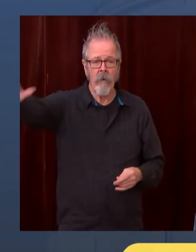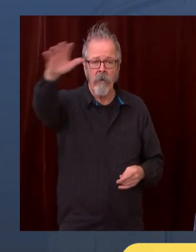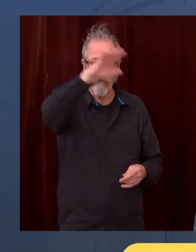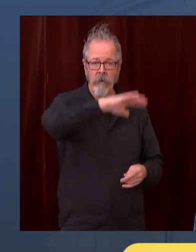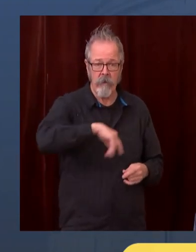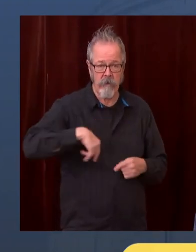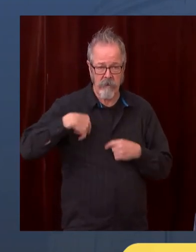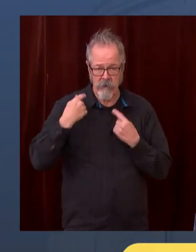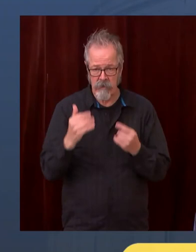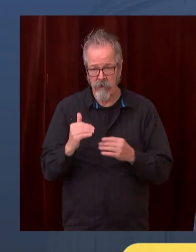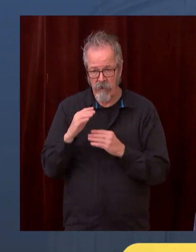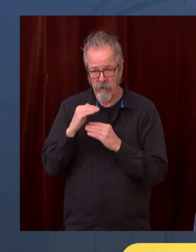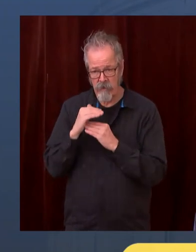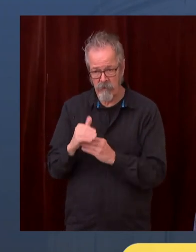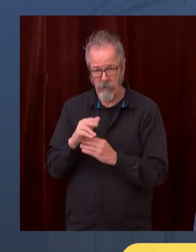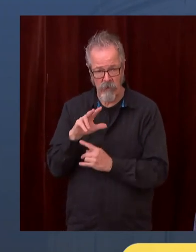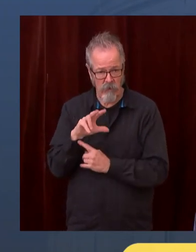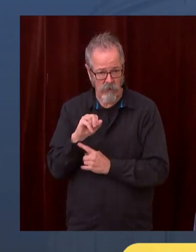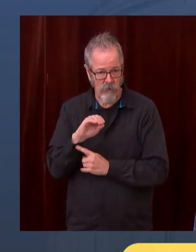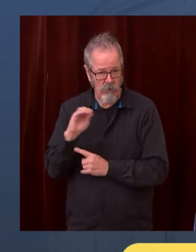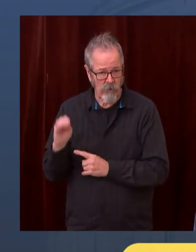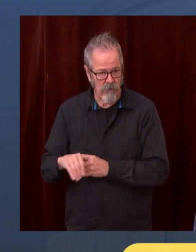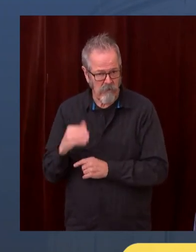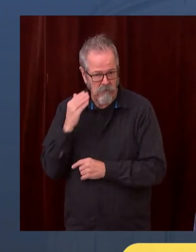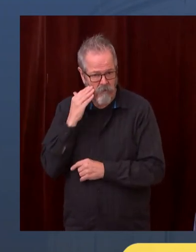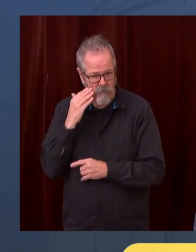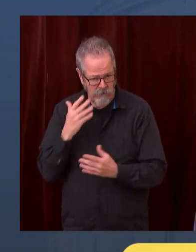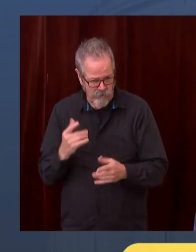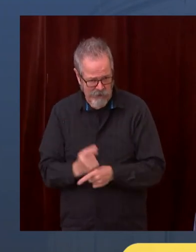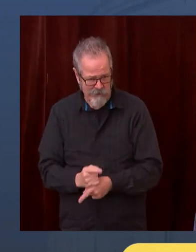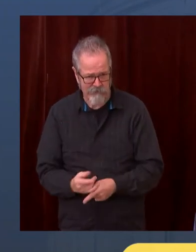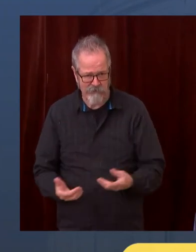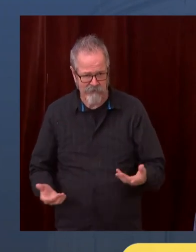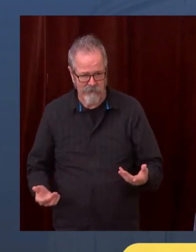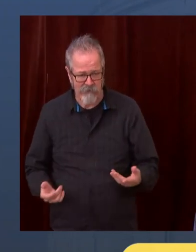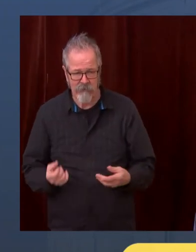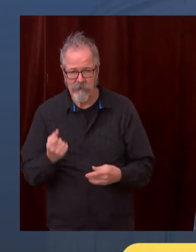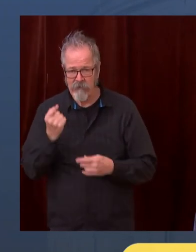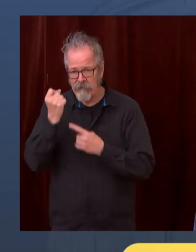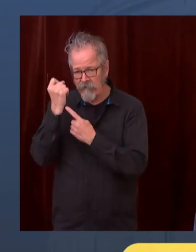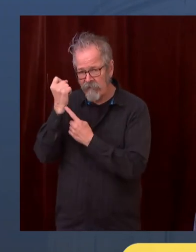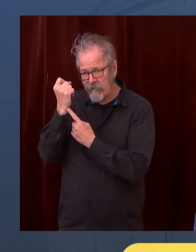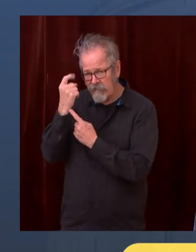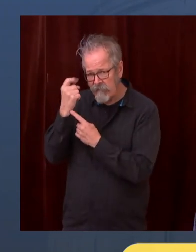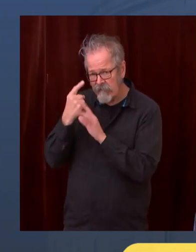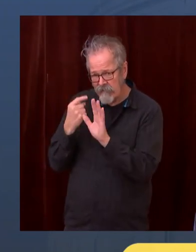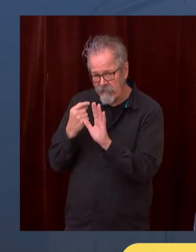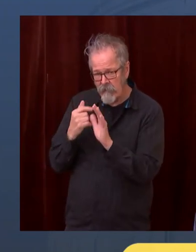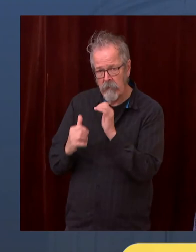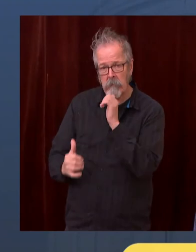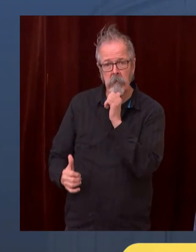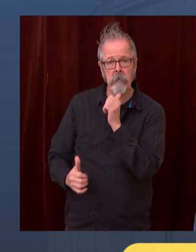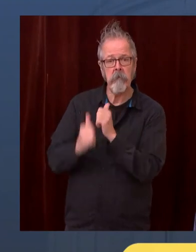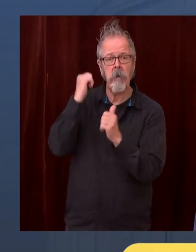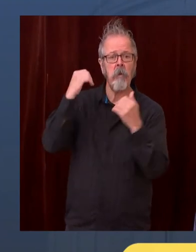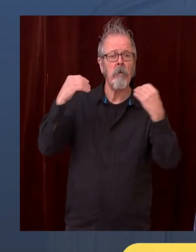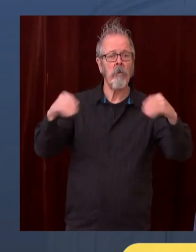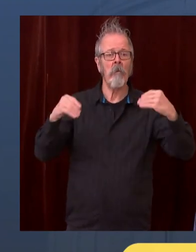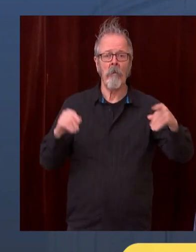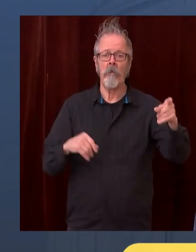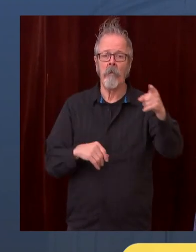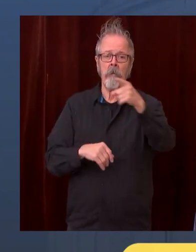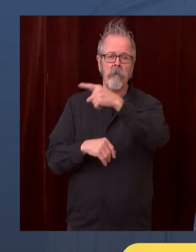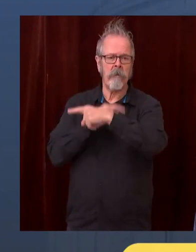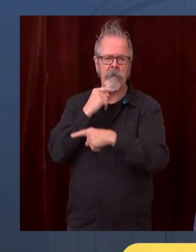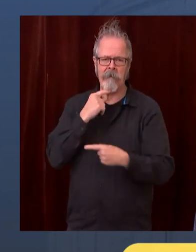% occupancy, they were never in a position where they needed to count individuals coming in because they were never at a place where they were